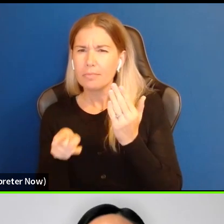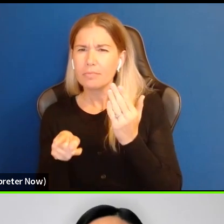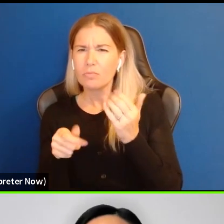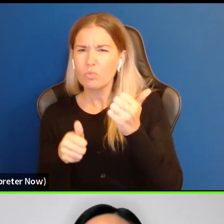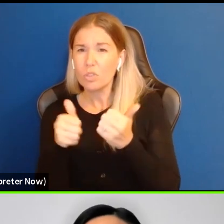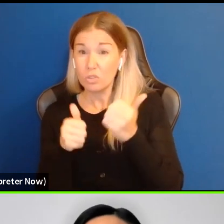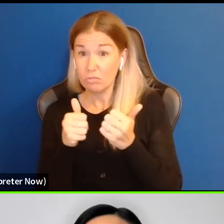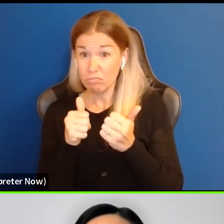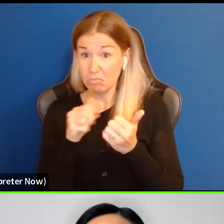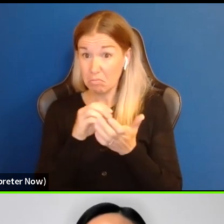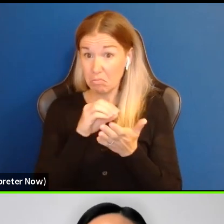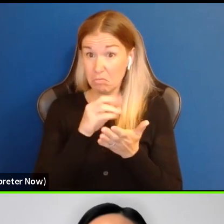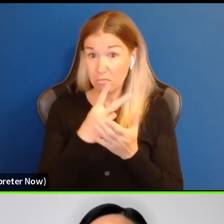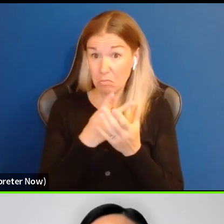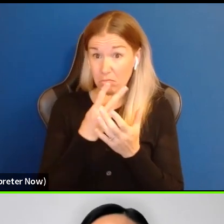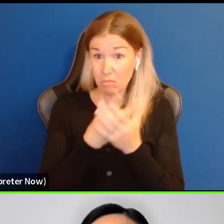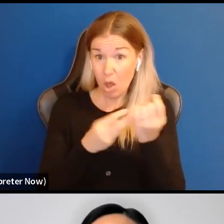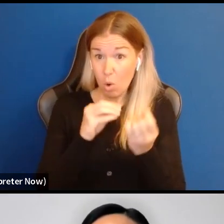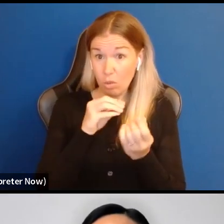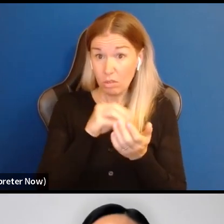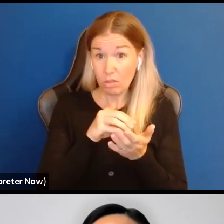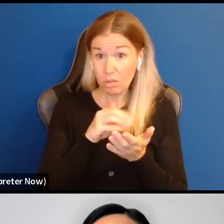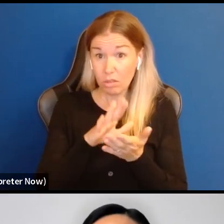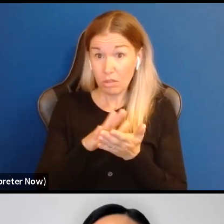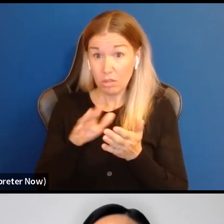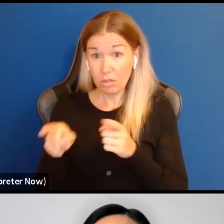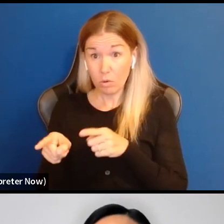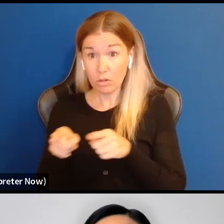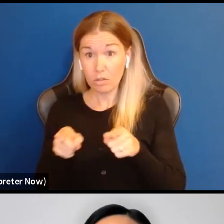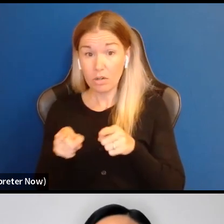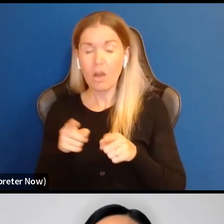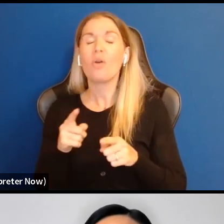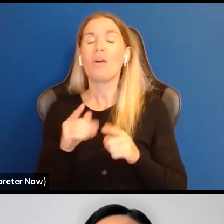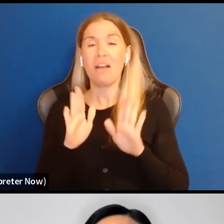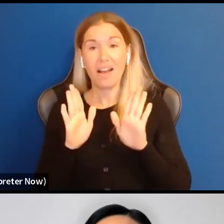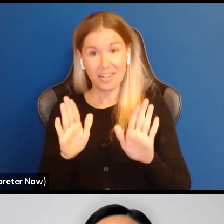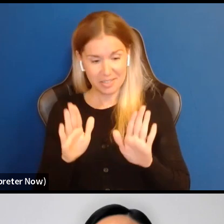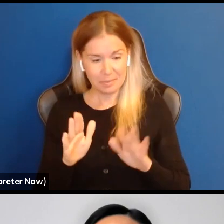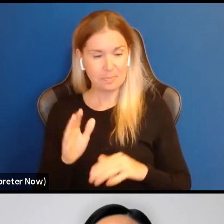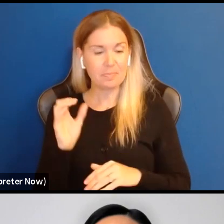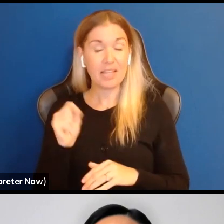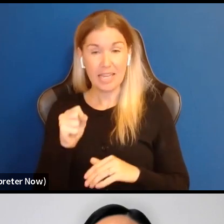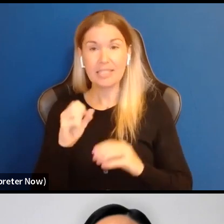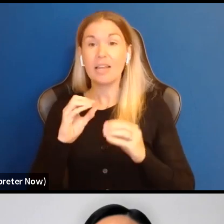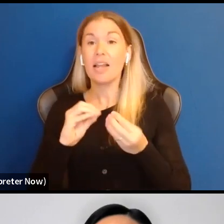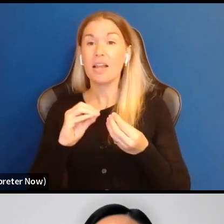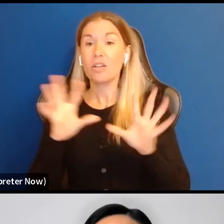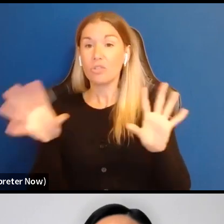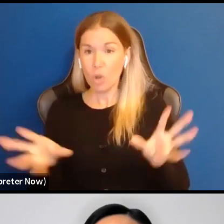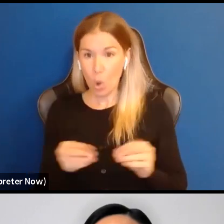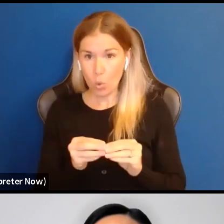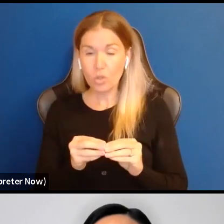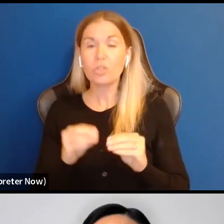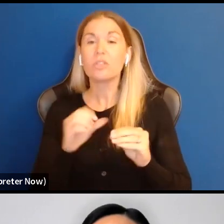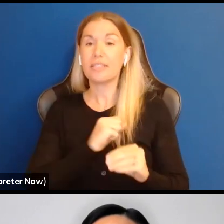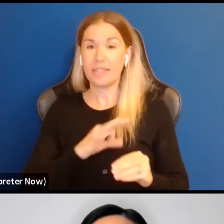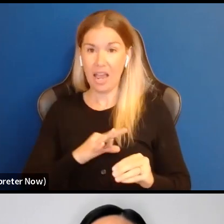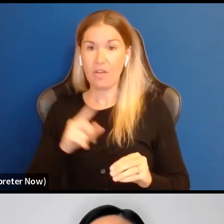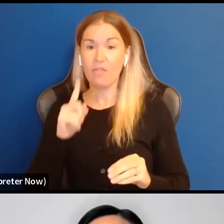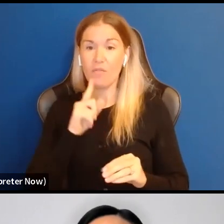their statement of interest. Awesome. And very specific question. Uh, yeah, the number of staff should be for the overall